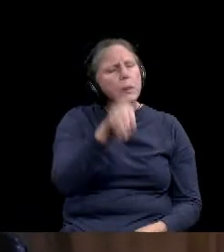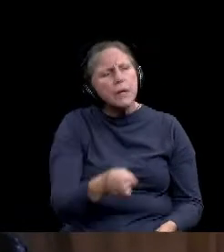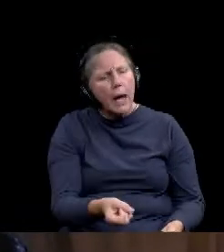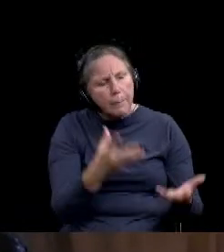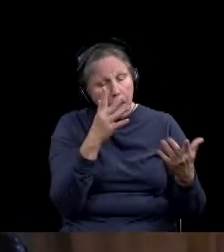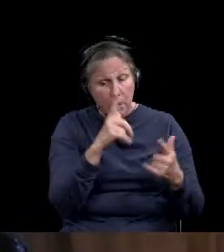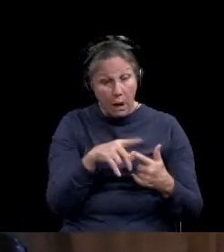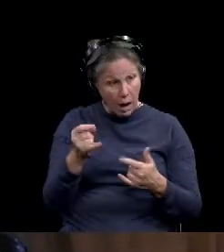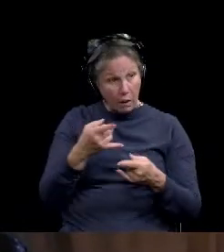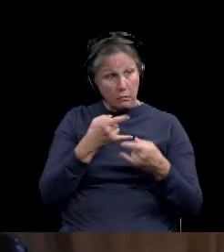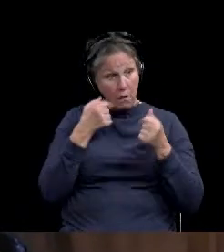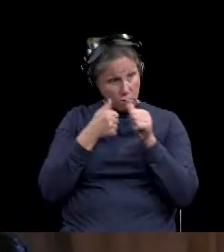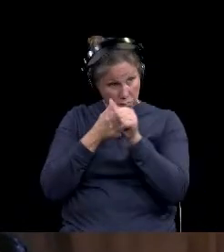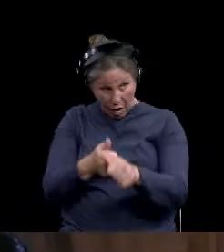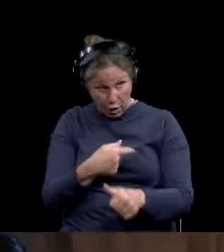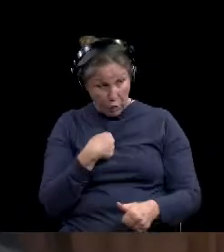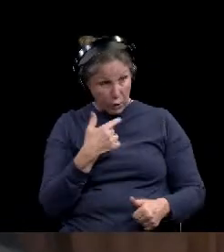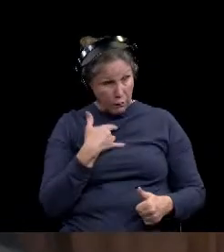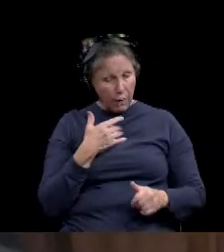spring and summer?